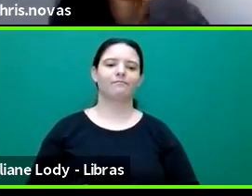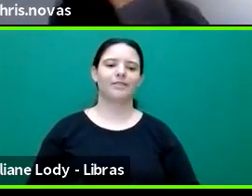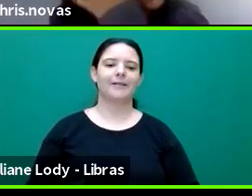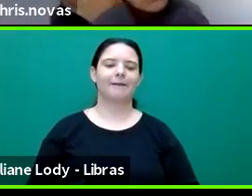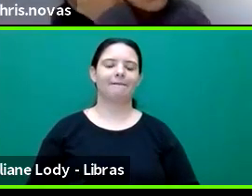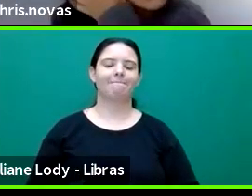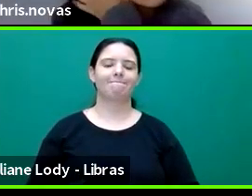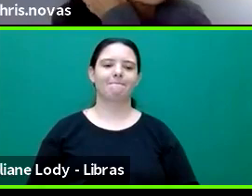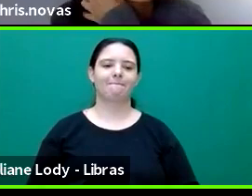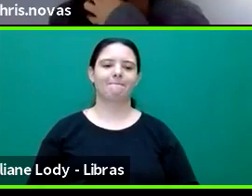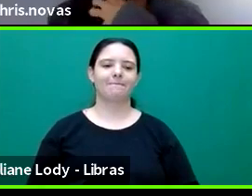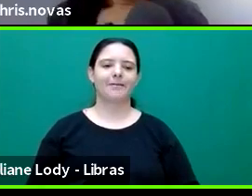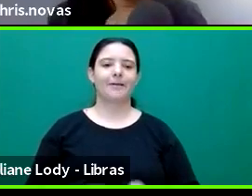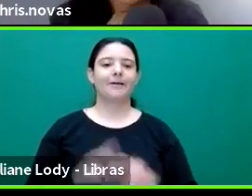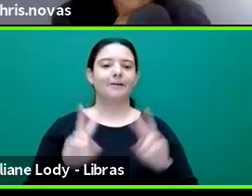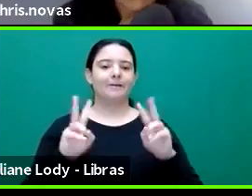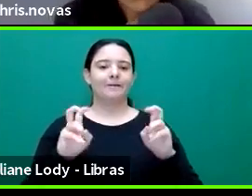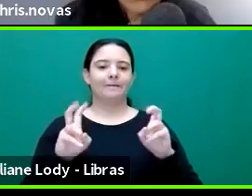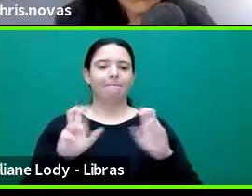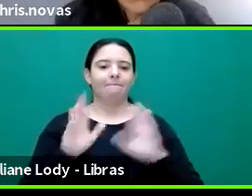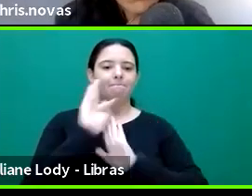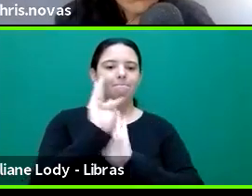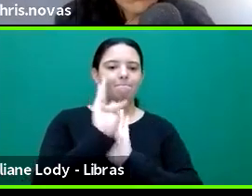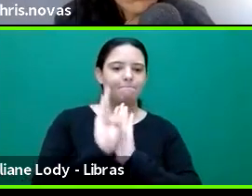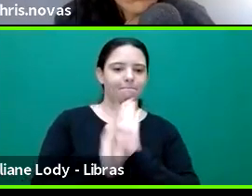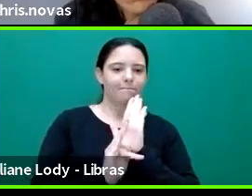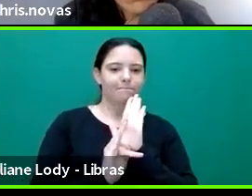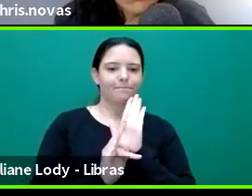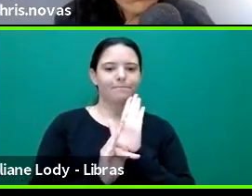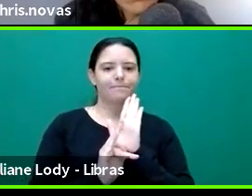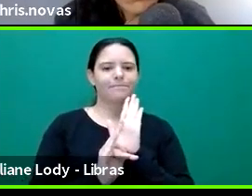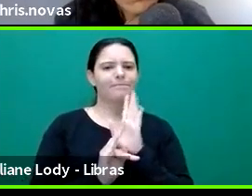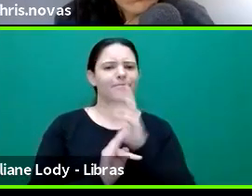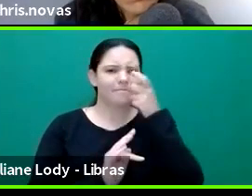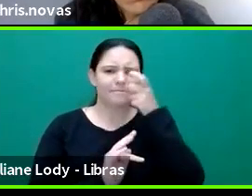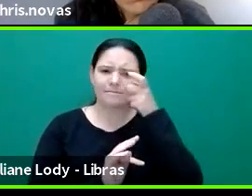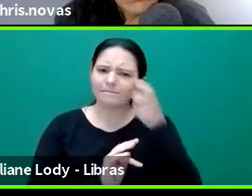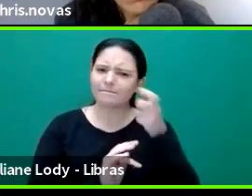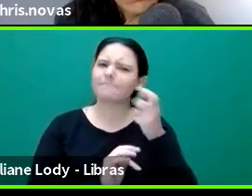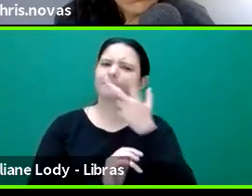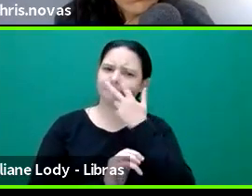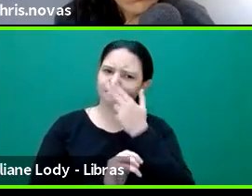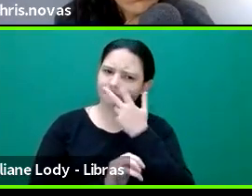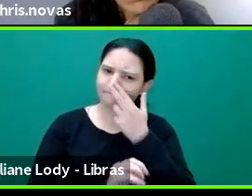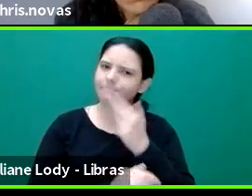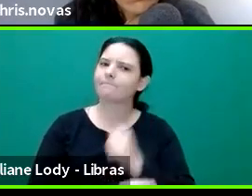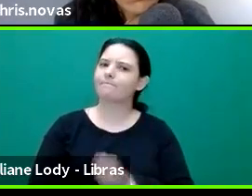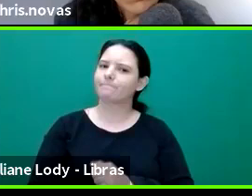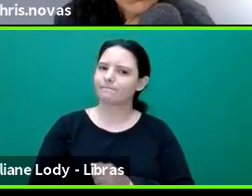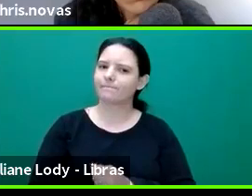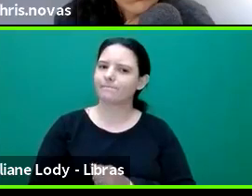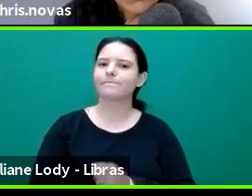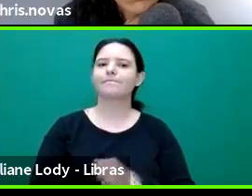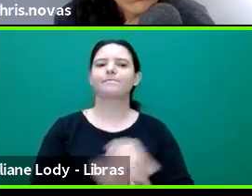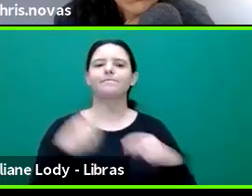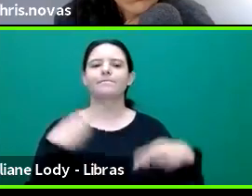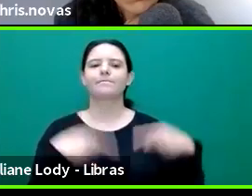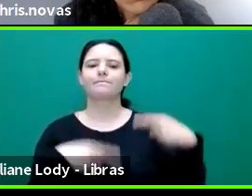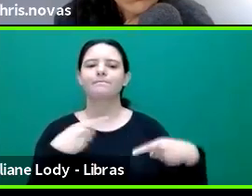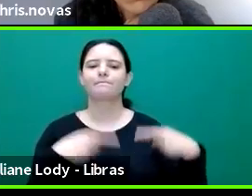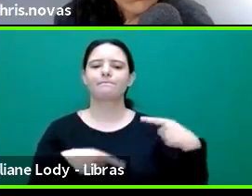So, about the text, I thought it very interesting. It very to discuss